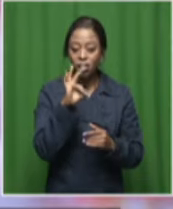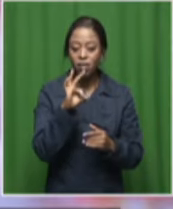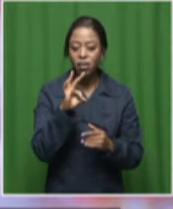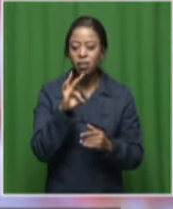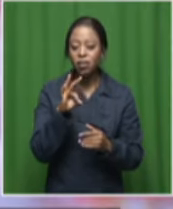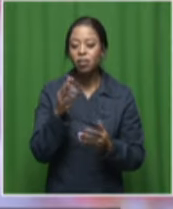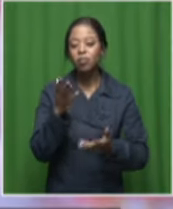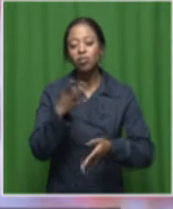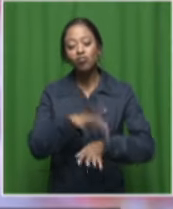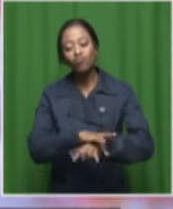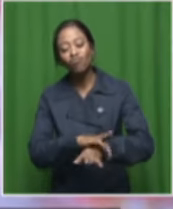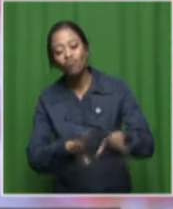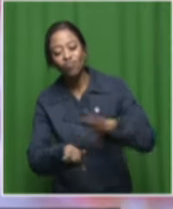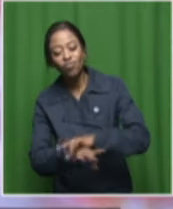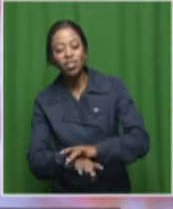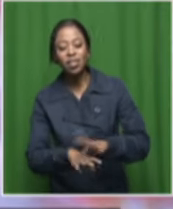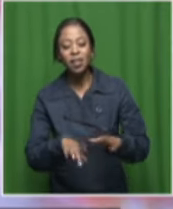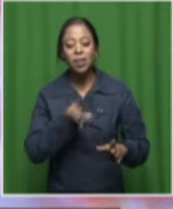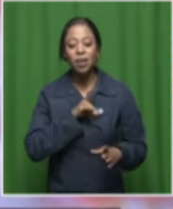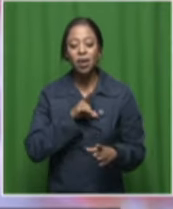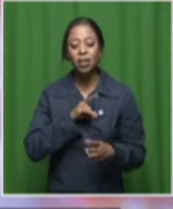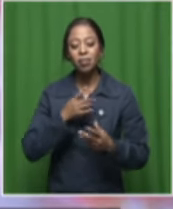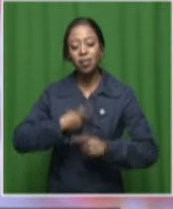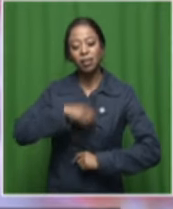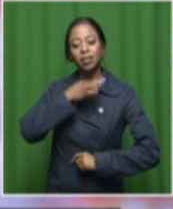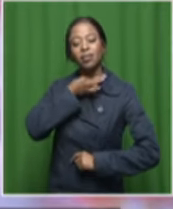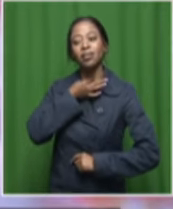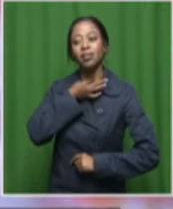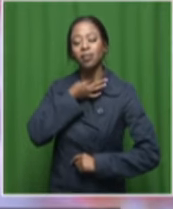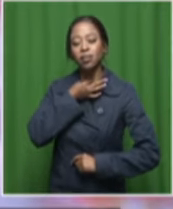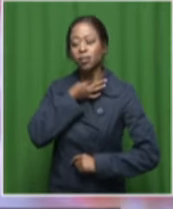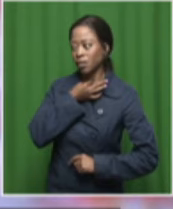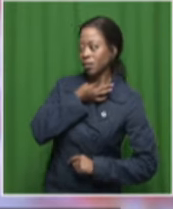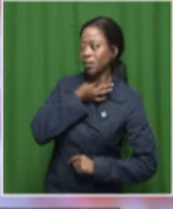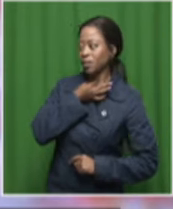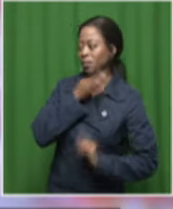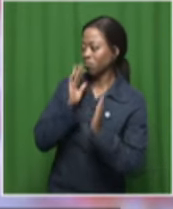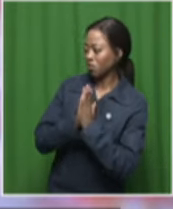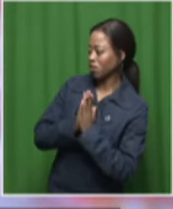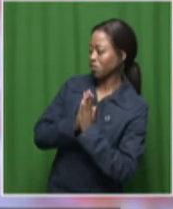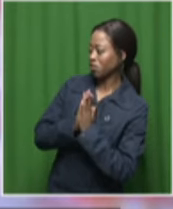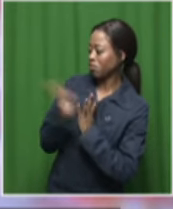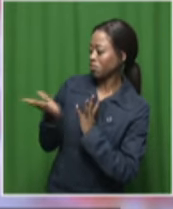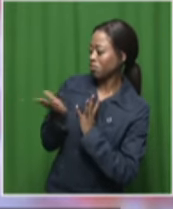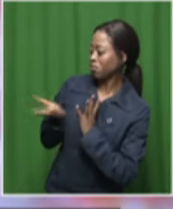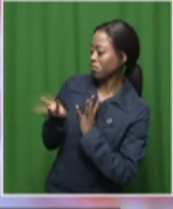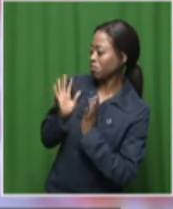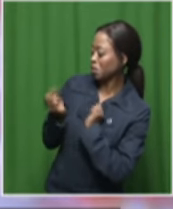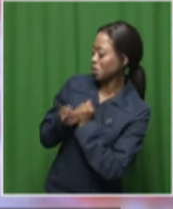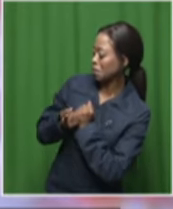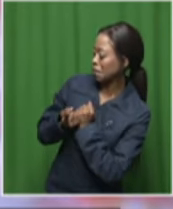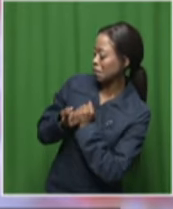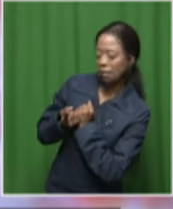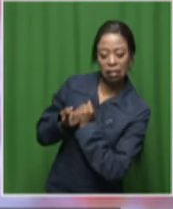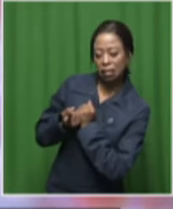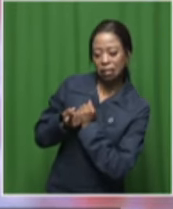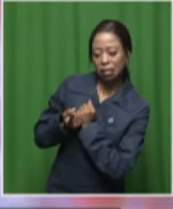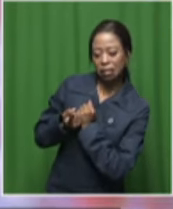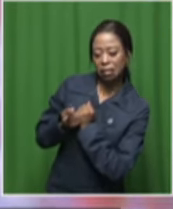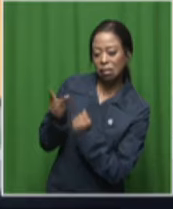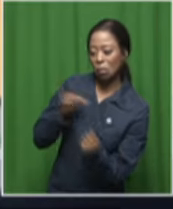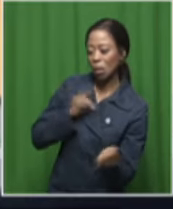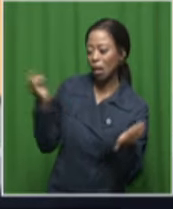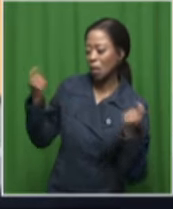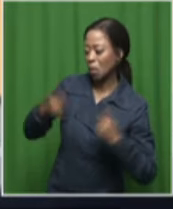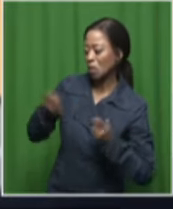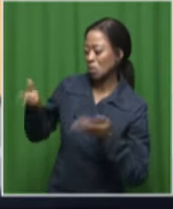like, more T-shirts. Because when you wear suits, people get, like, are you going to church after the show? Why are you wearing like